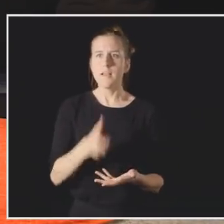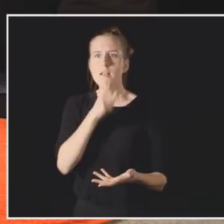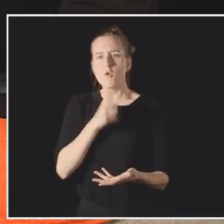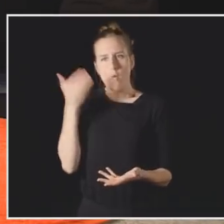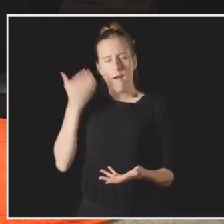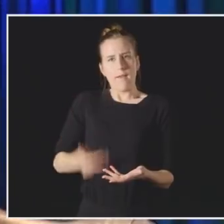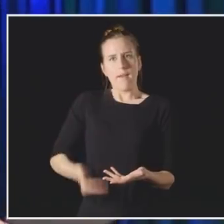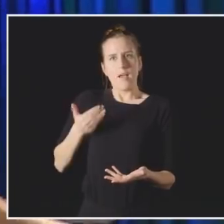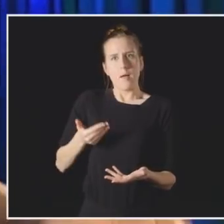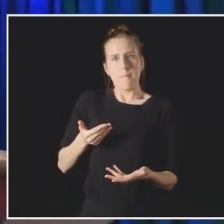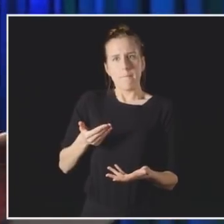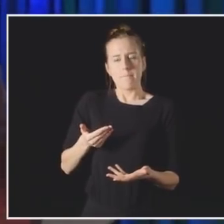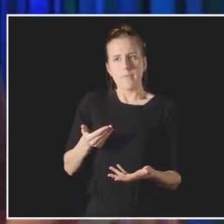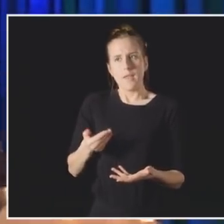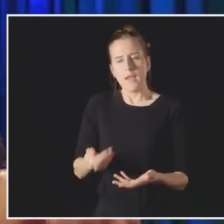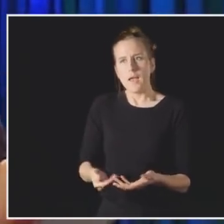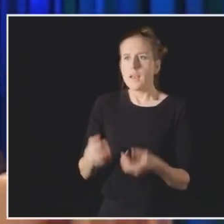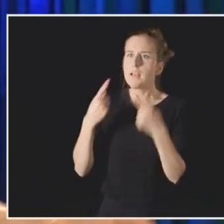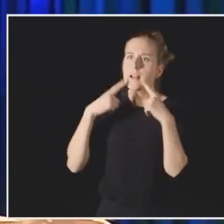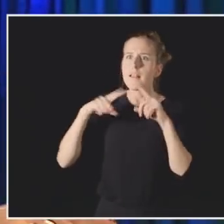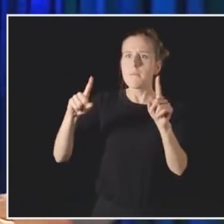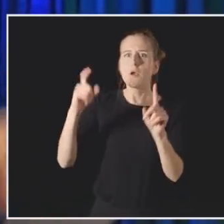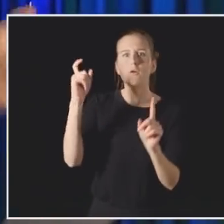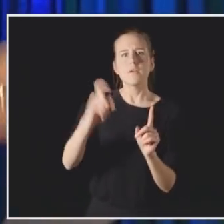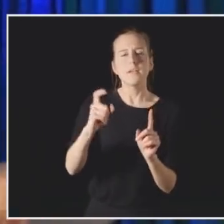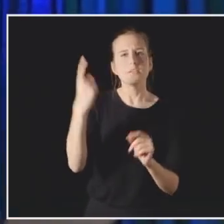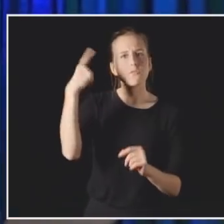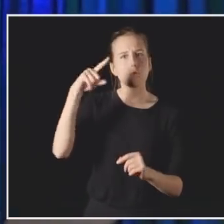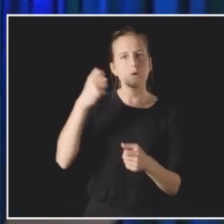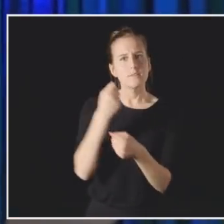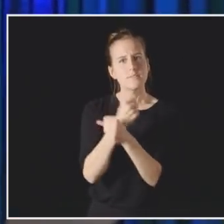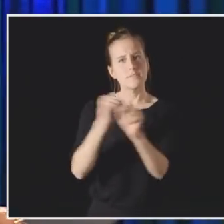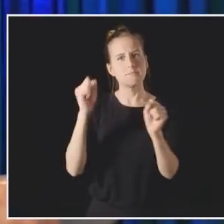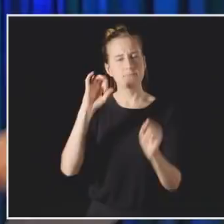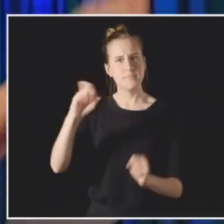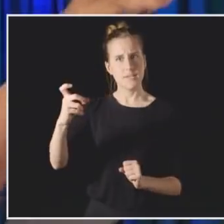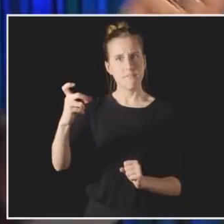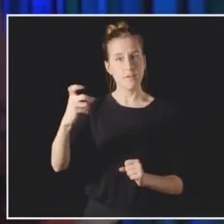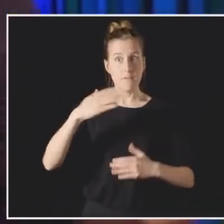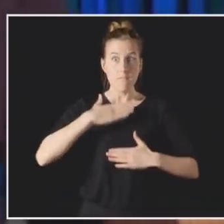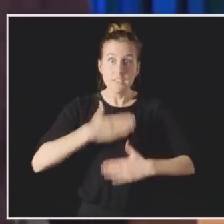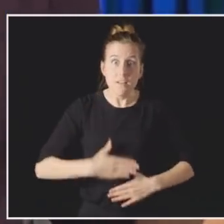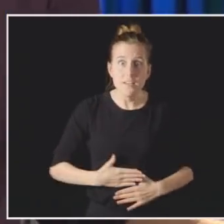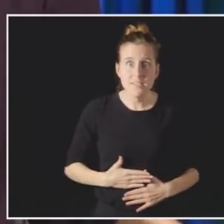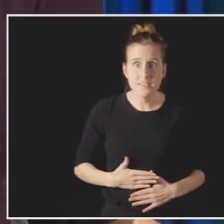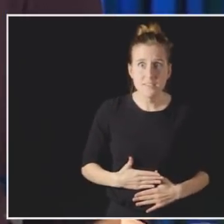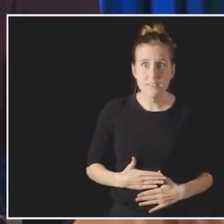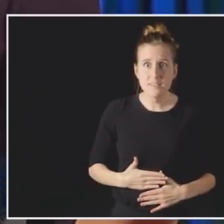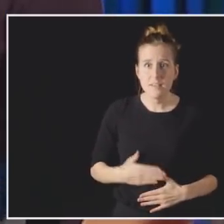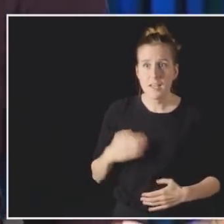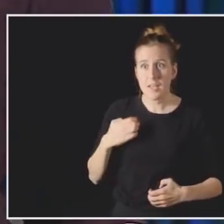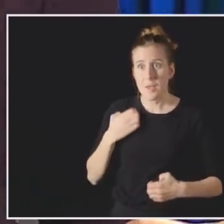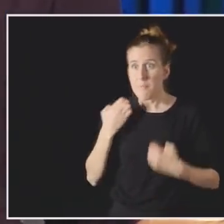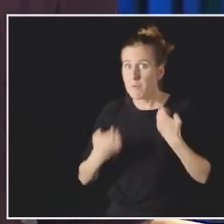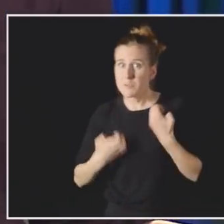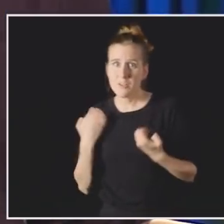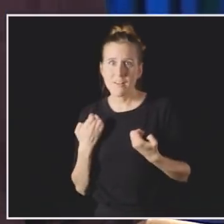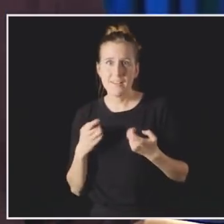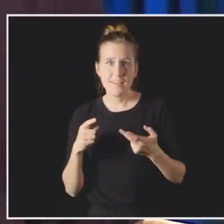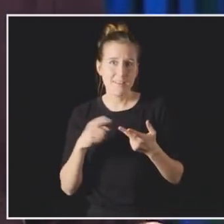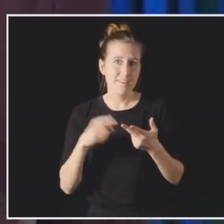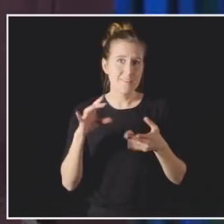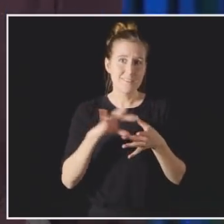about claiming our needs for safer sex physically, emotionally, and spiritually.